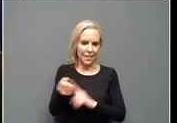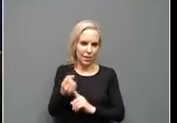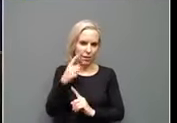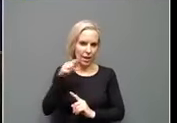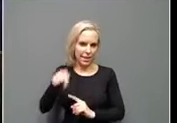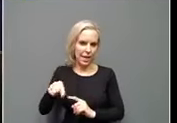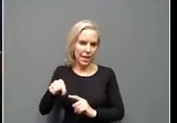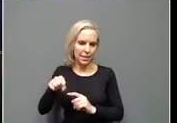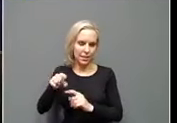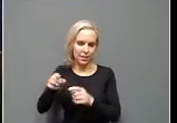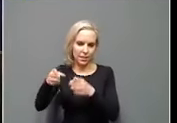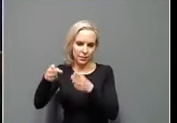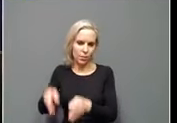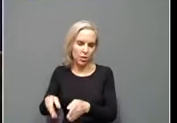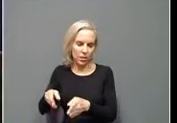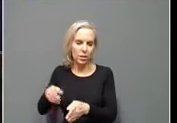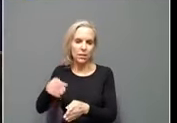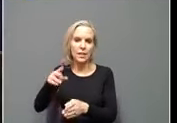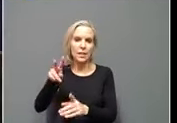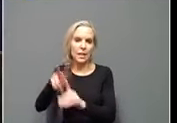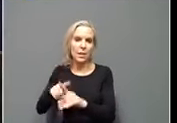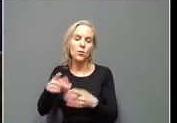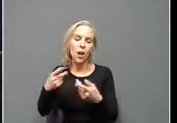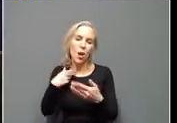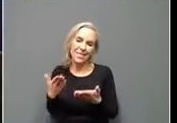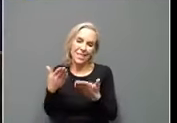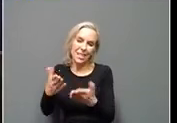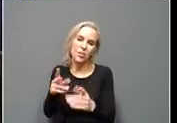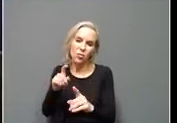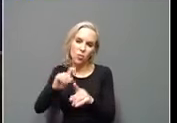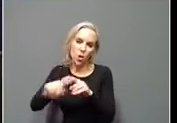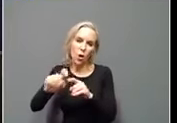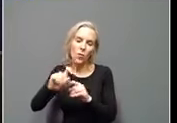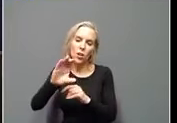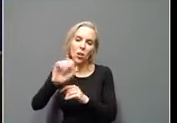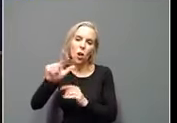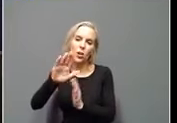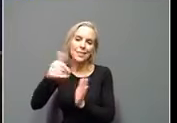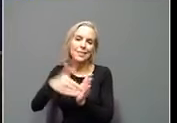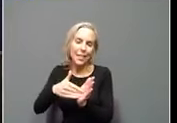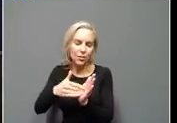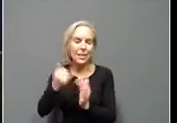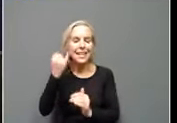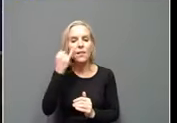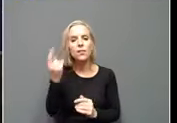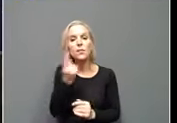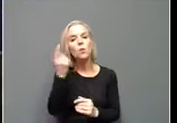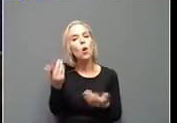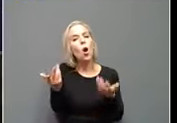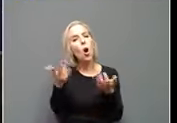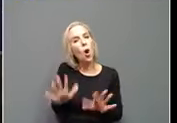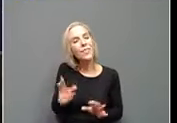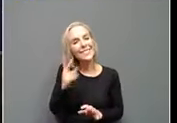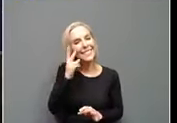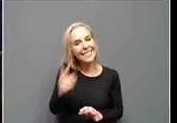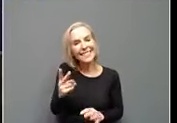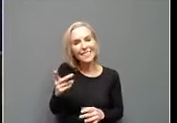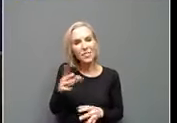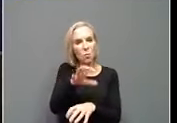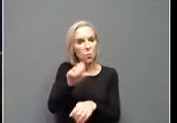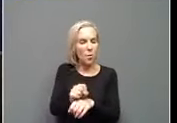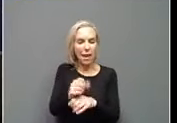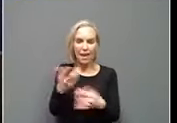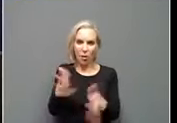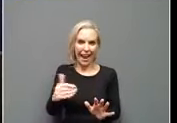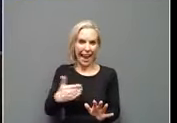claimants, but I would suggest you try calling the call center that is now up. So if a person has already been seen a couple of times, I would, you know,